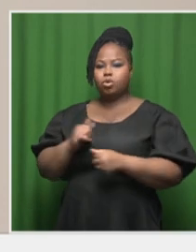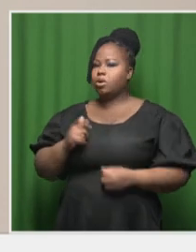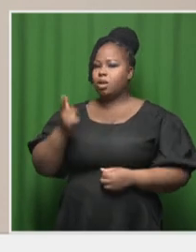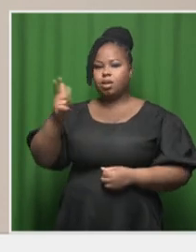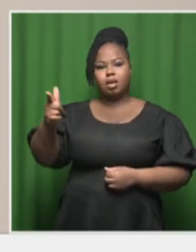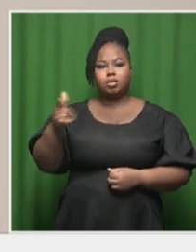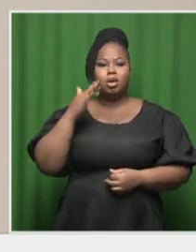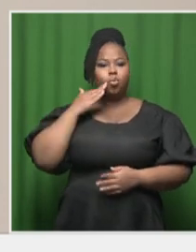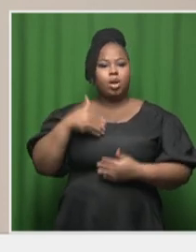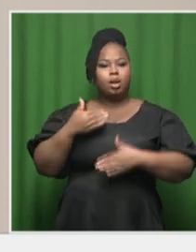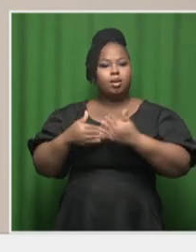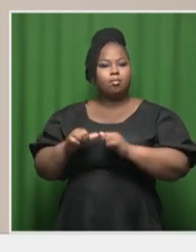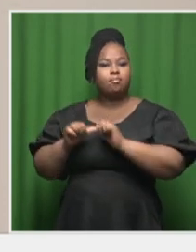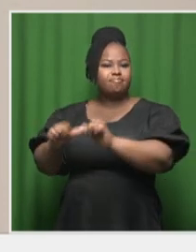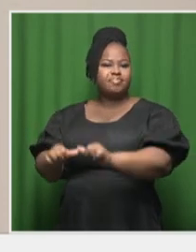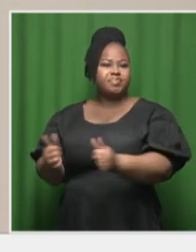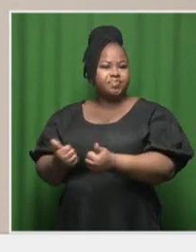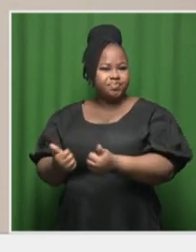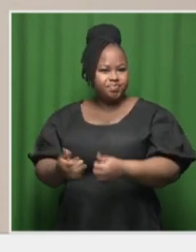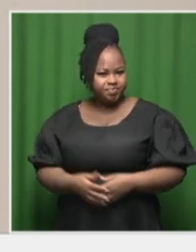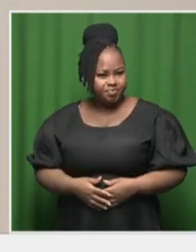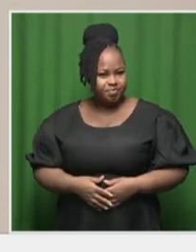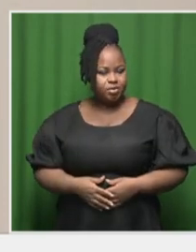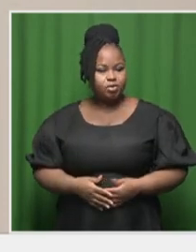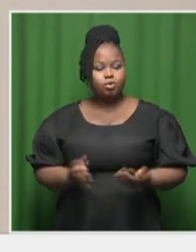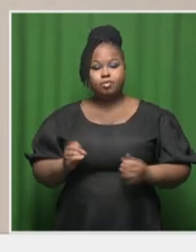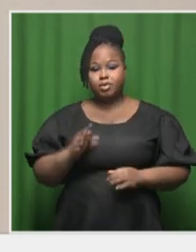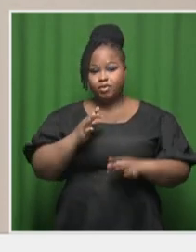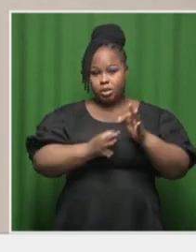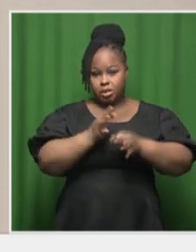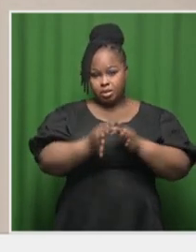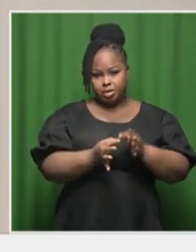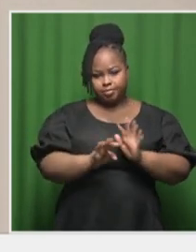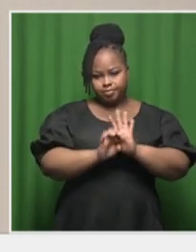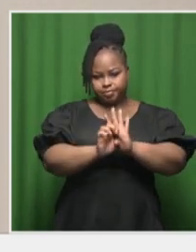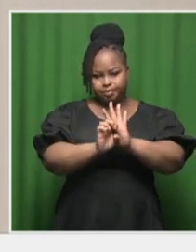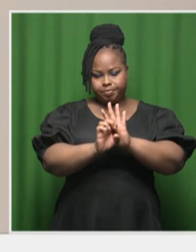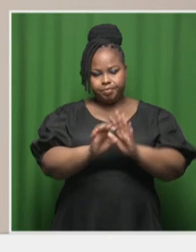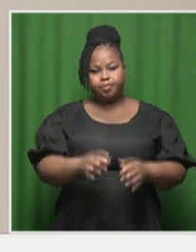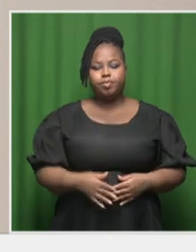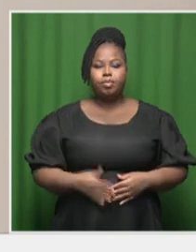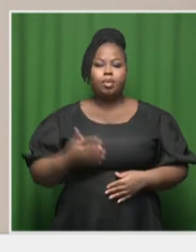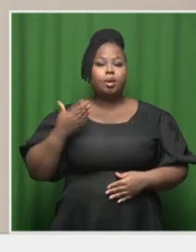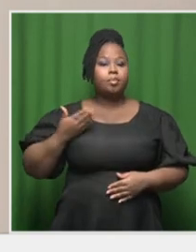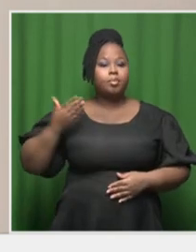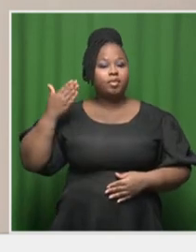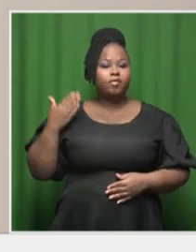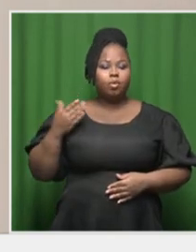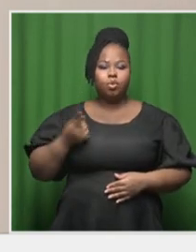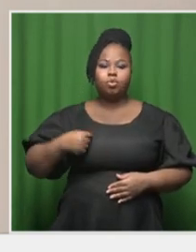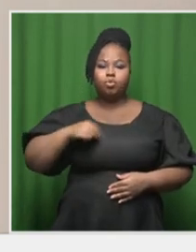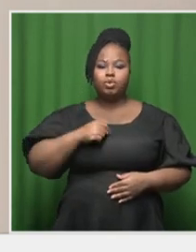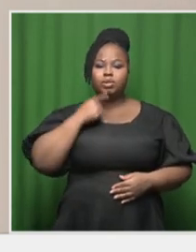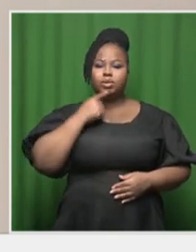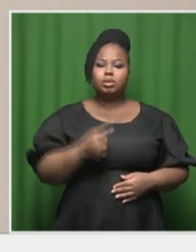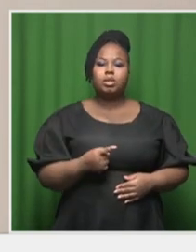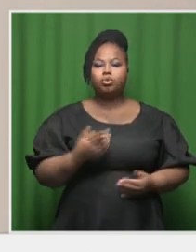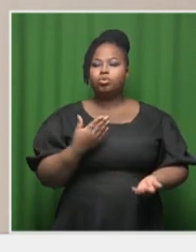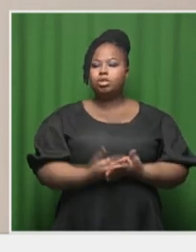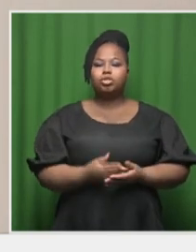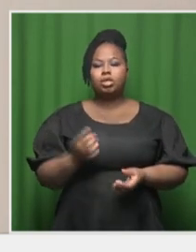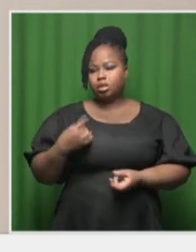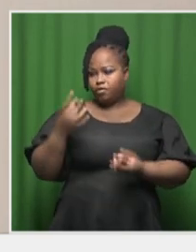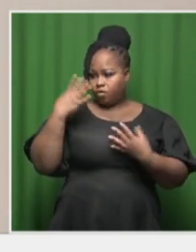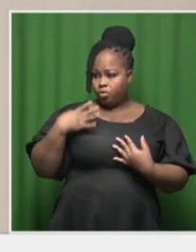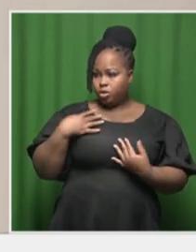in the game. So, if I were to explain to you, for example, previously, we had required that you just indicate